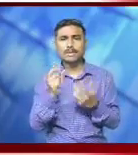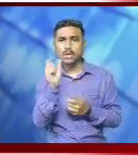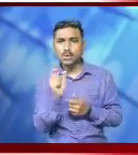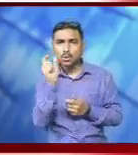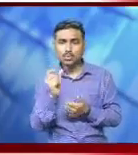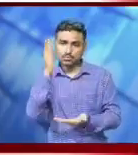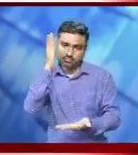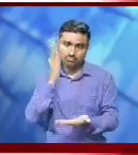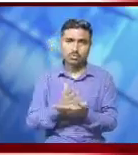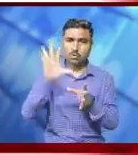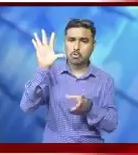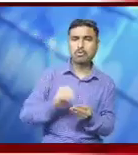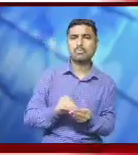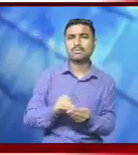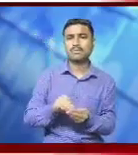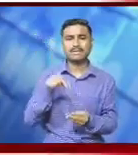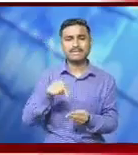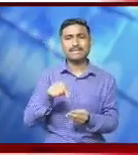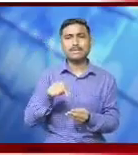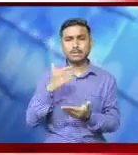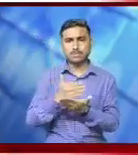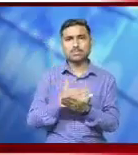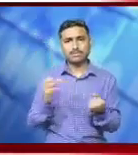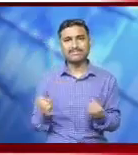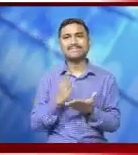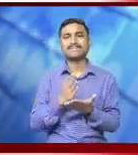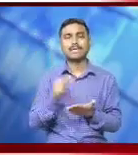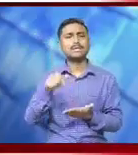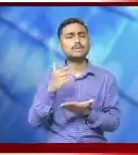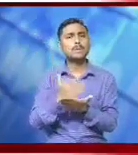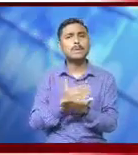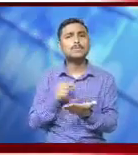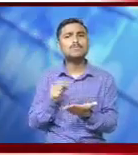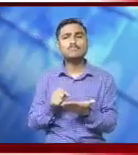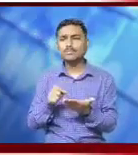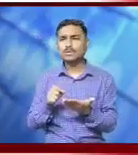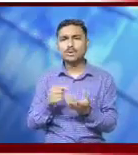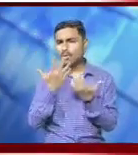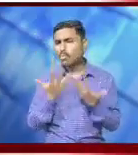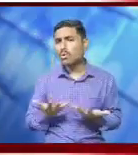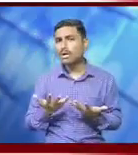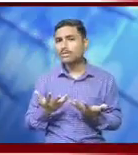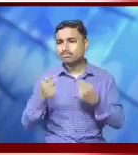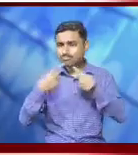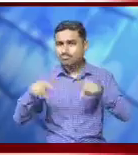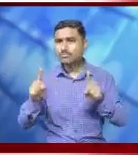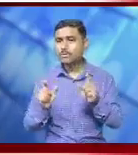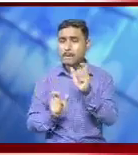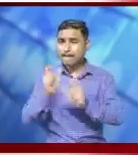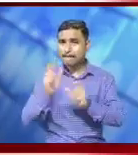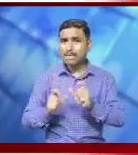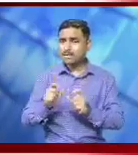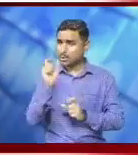short, it encompasses SUP items with low utility and high littering potentials. The main